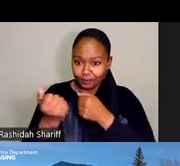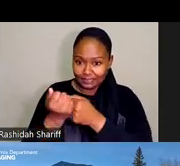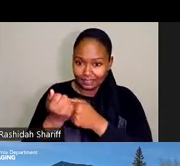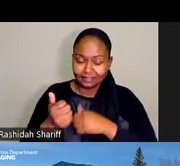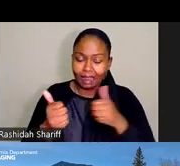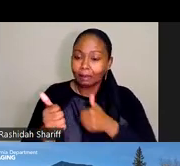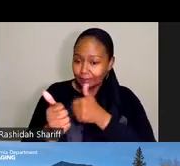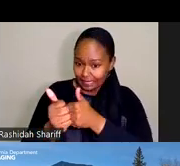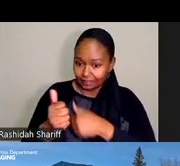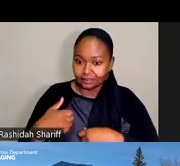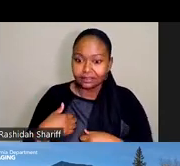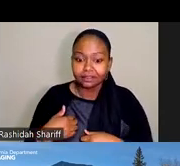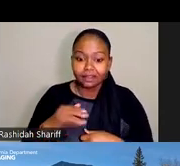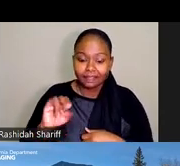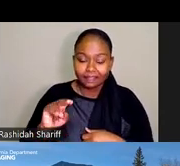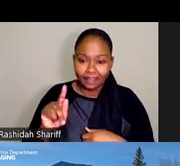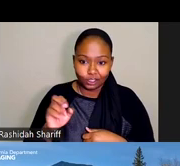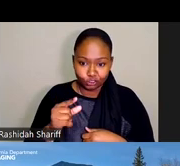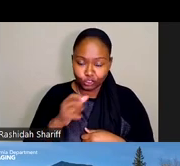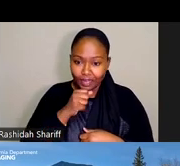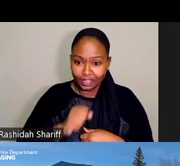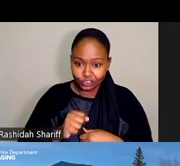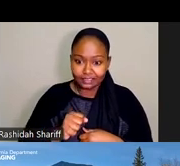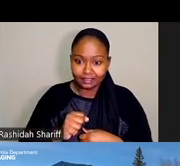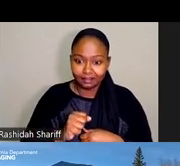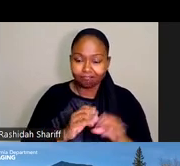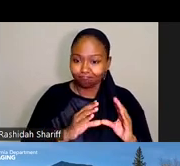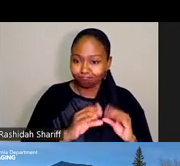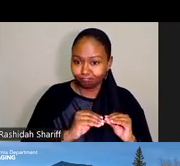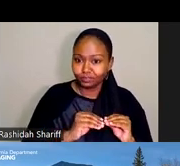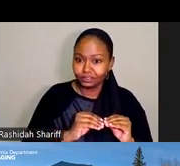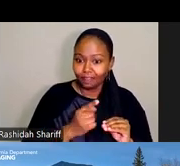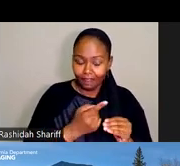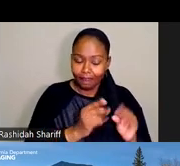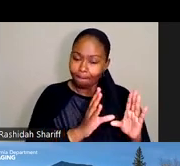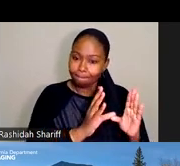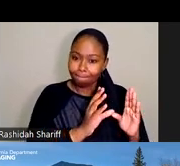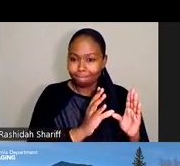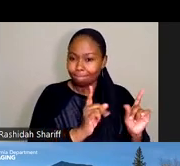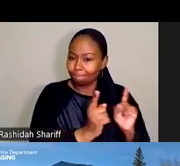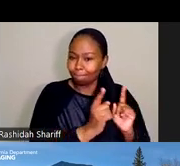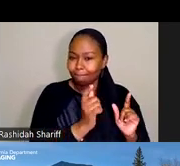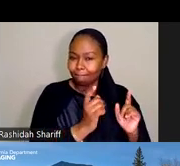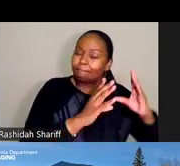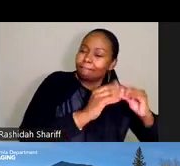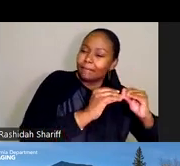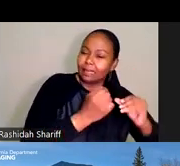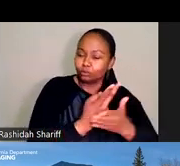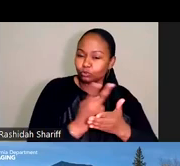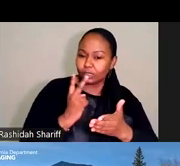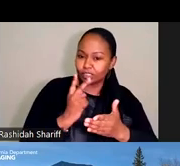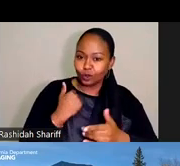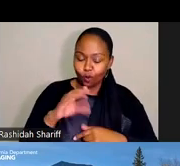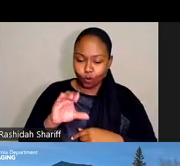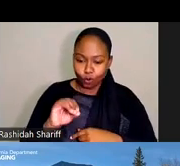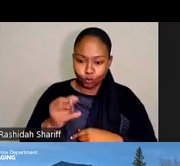is the Interagency Council on Homelessness met just a couple weeks ago, and you may know that's co-chaired by Secretary